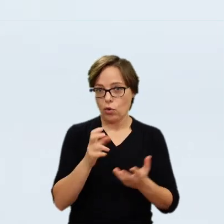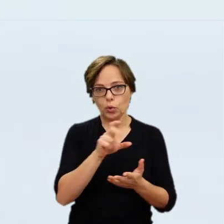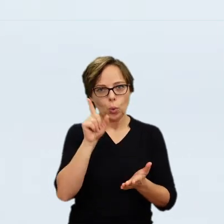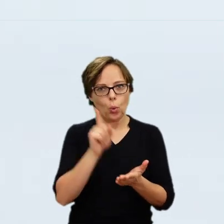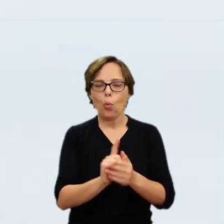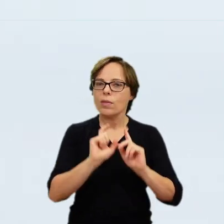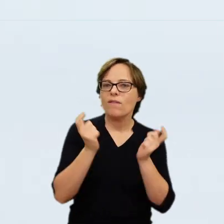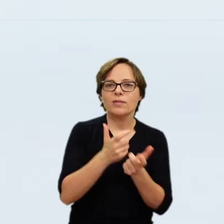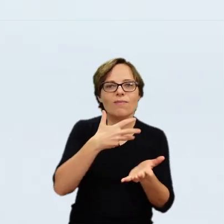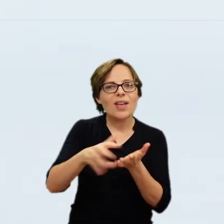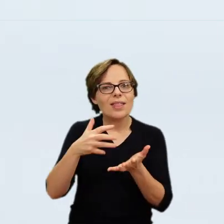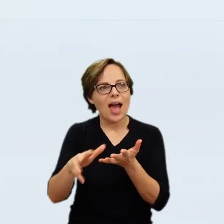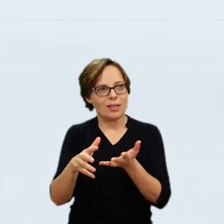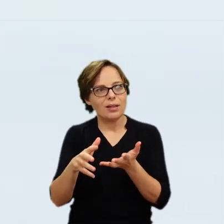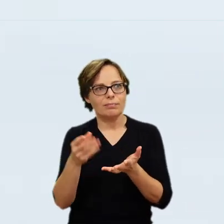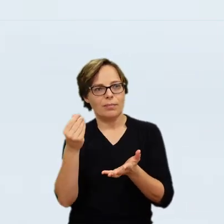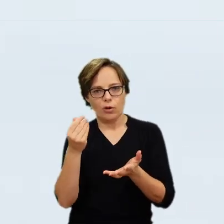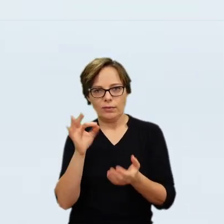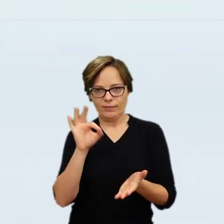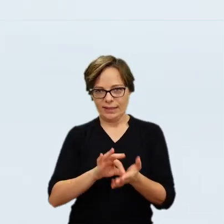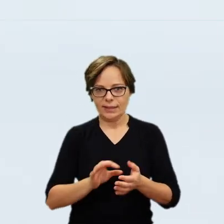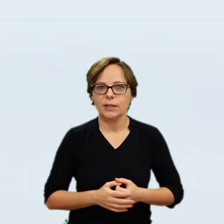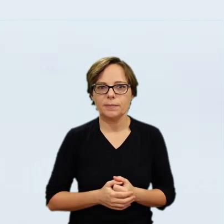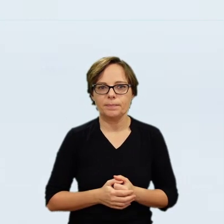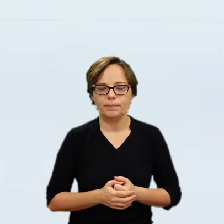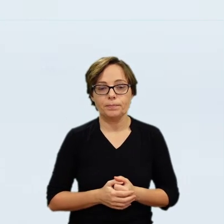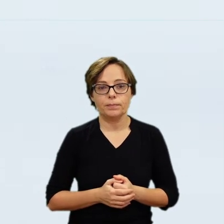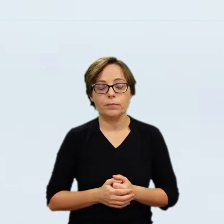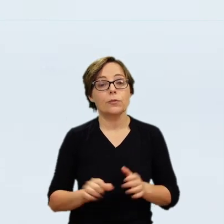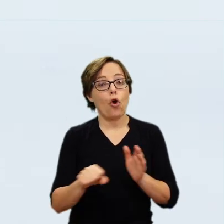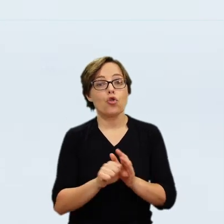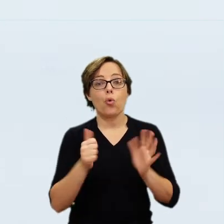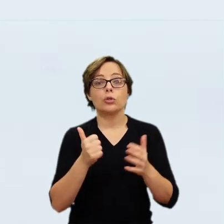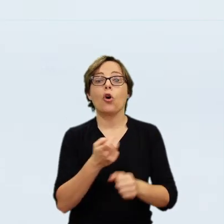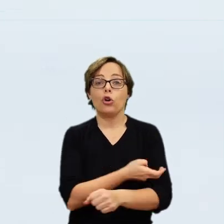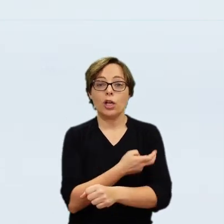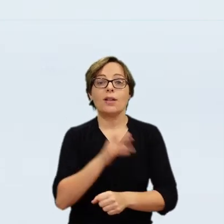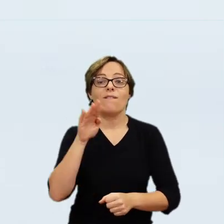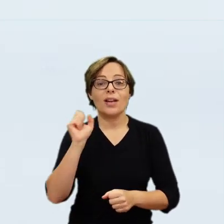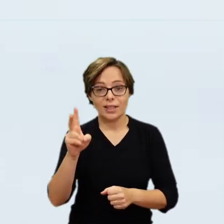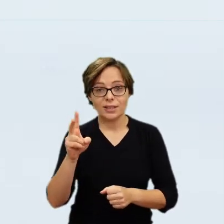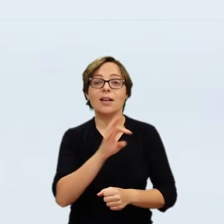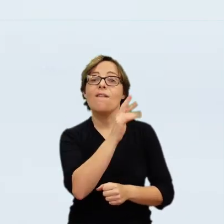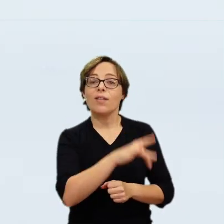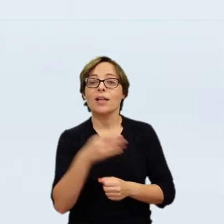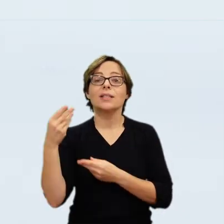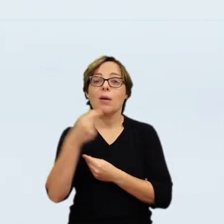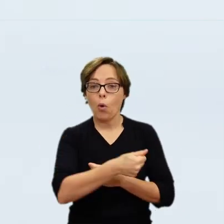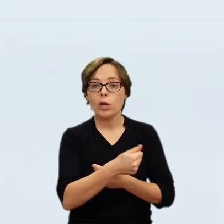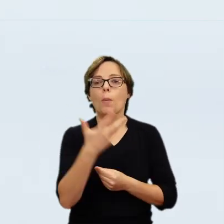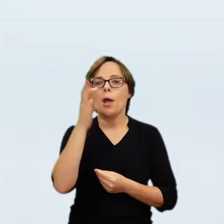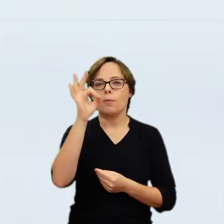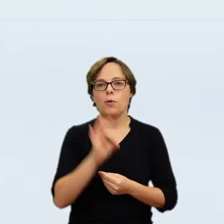at his hotel in Kraków in April, he was struck by a curious sight. as I saw a magnificent carriage